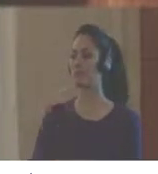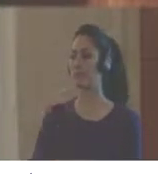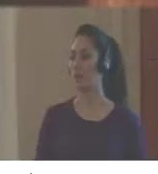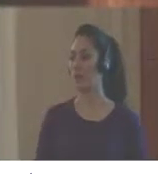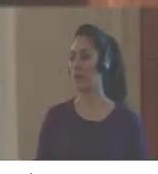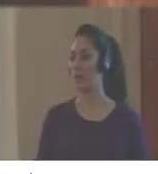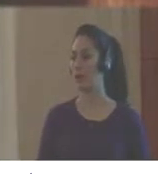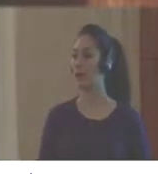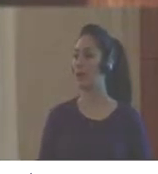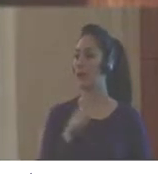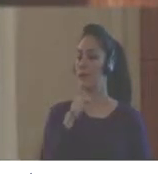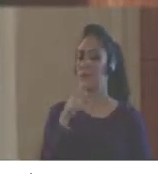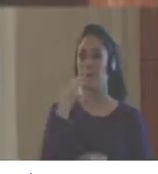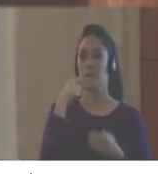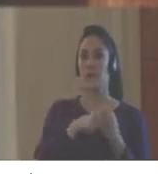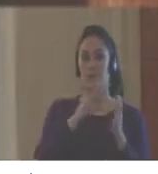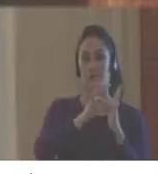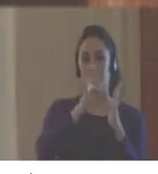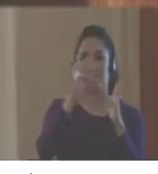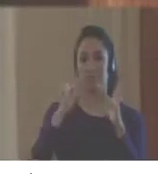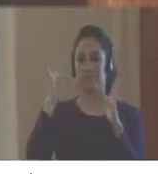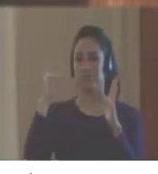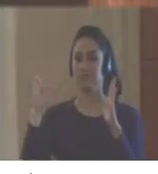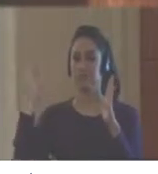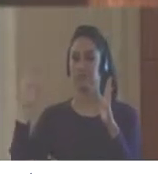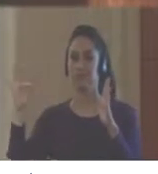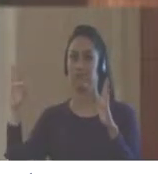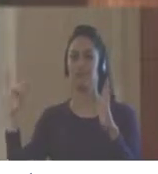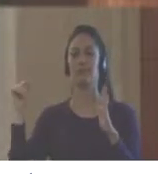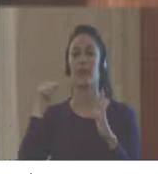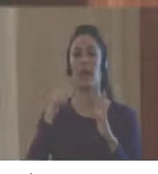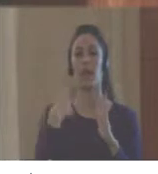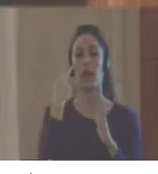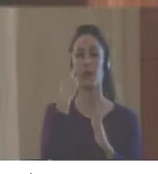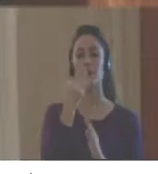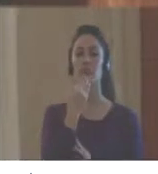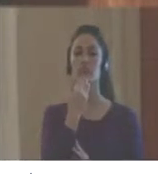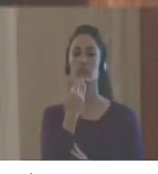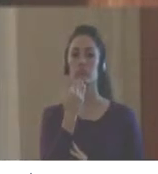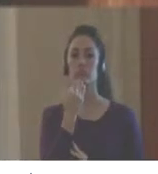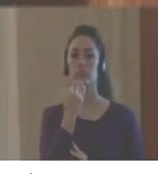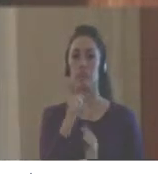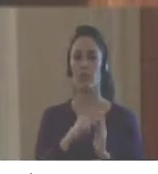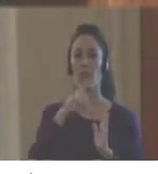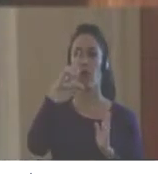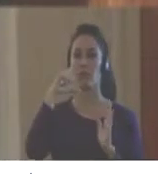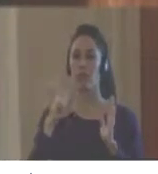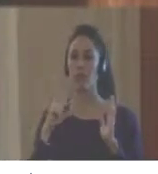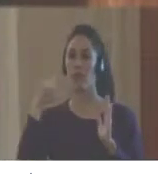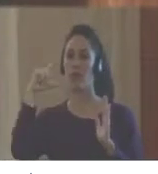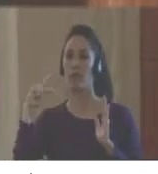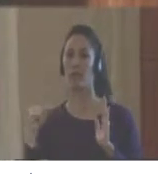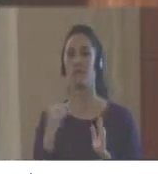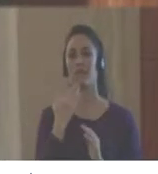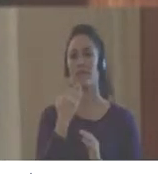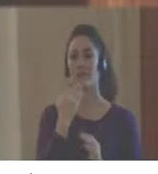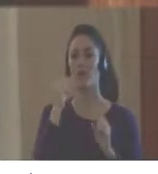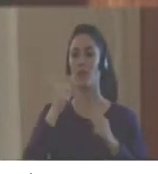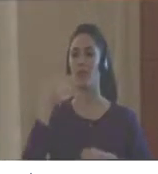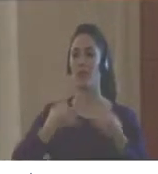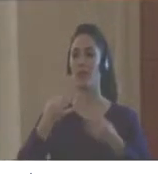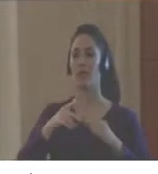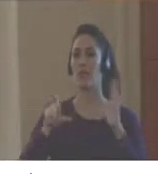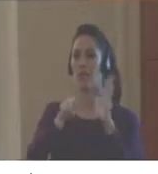And this is an index that allows you to see how a country is – the state of a country in these